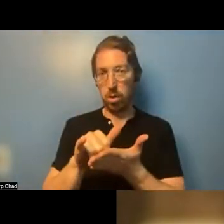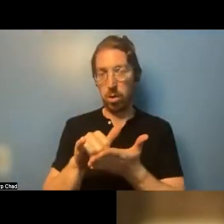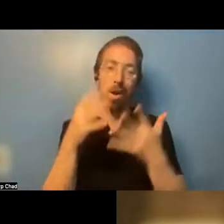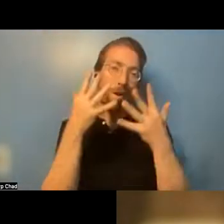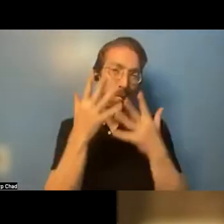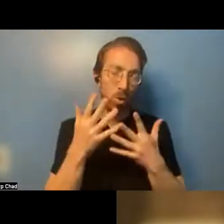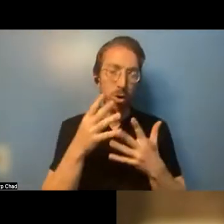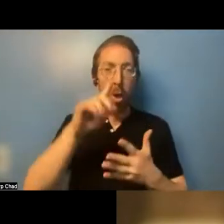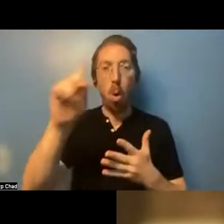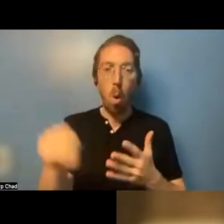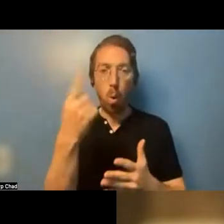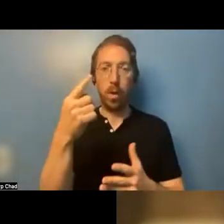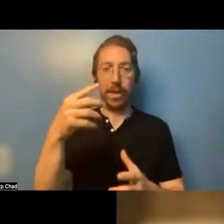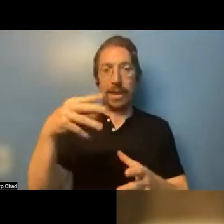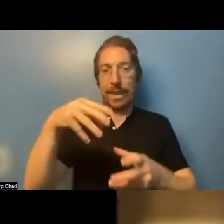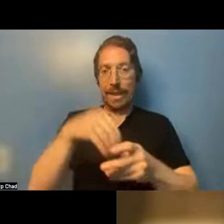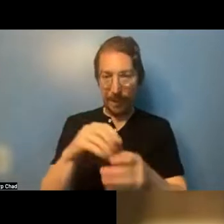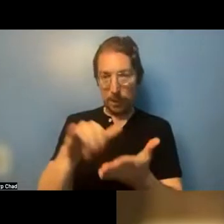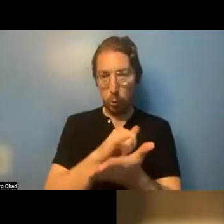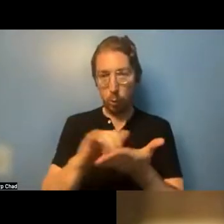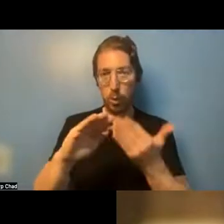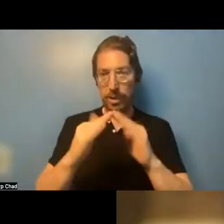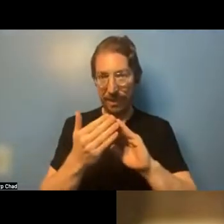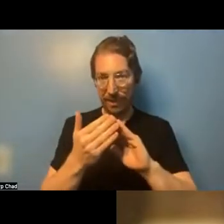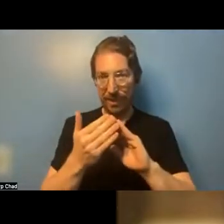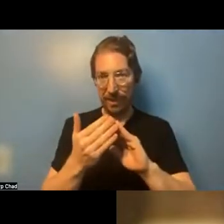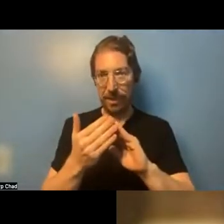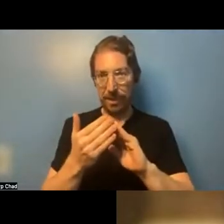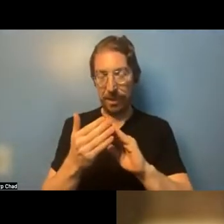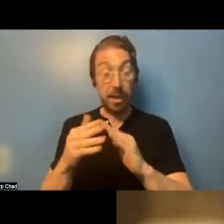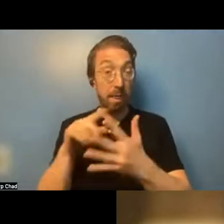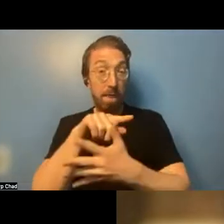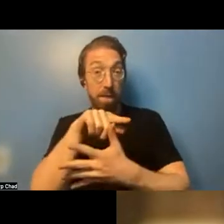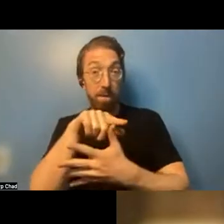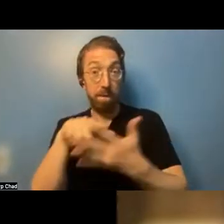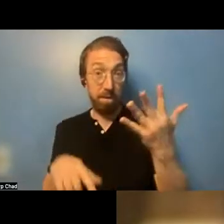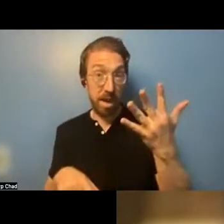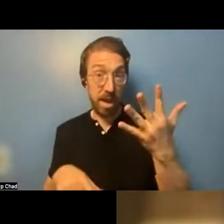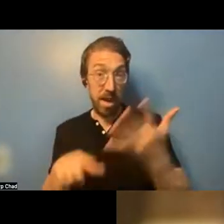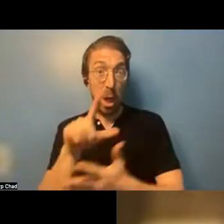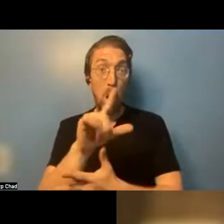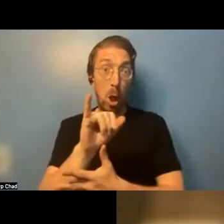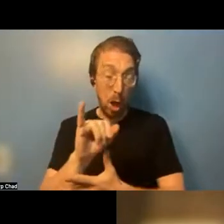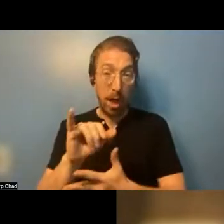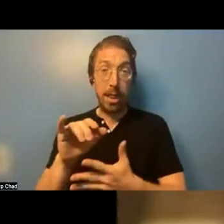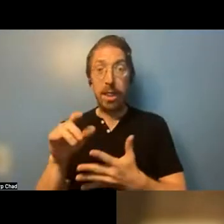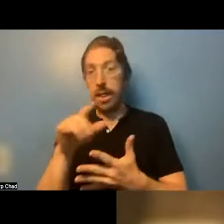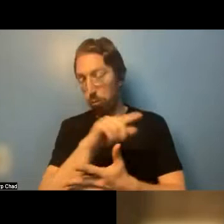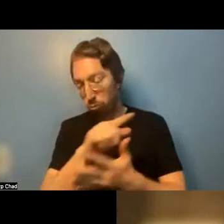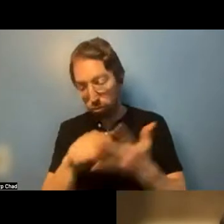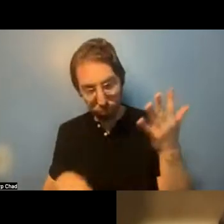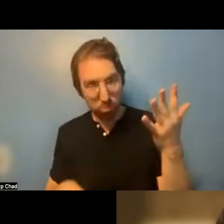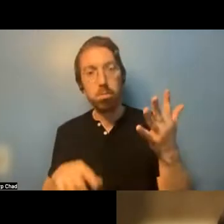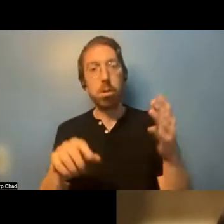City in the five boroughs. However, there was a question about if the, if the